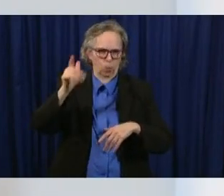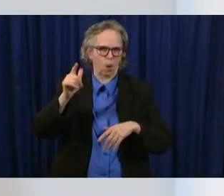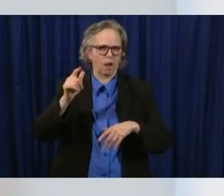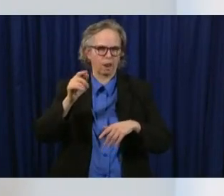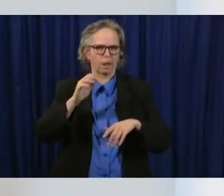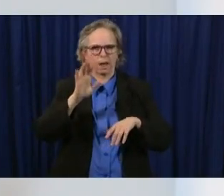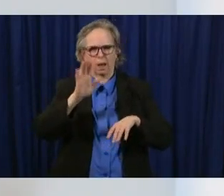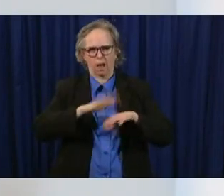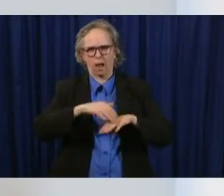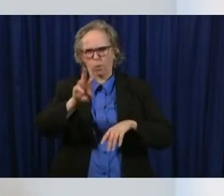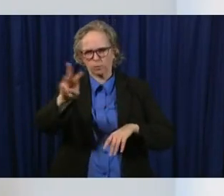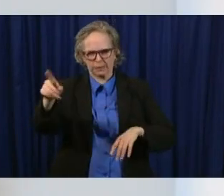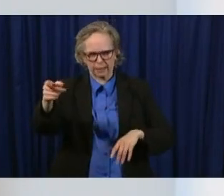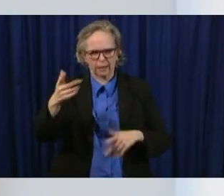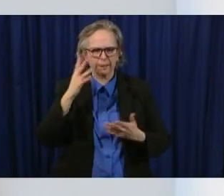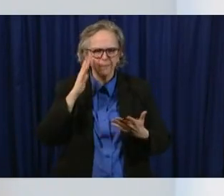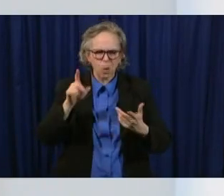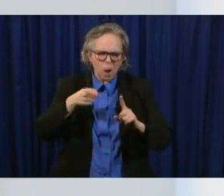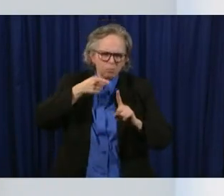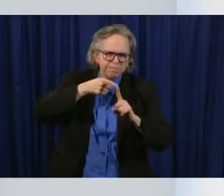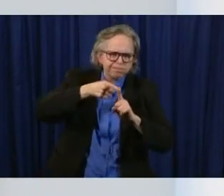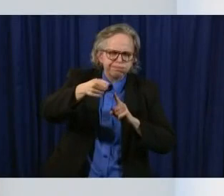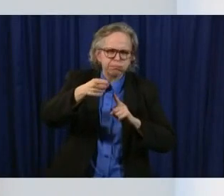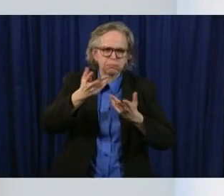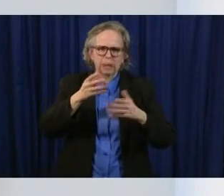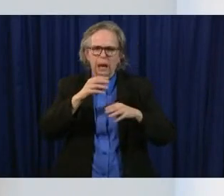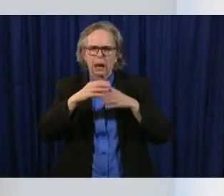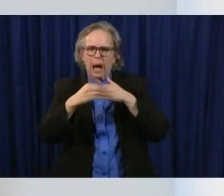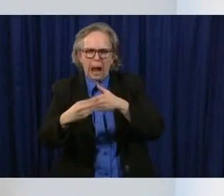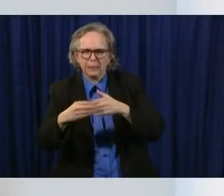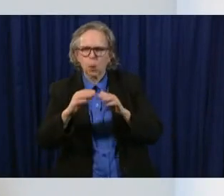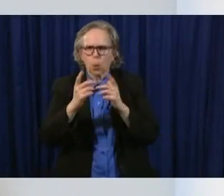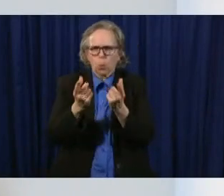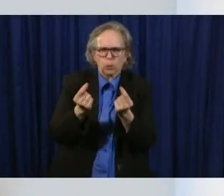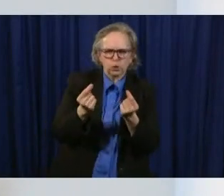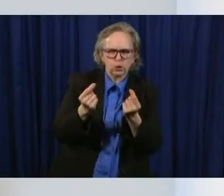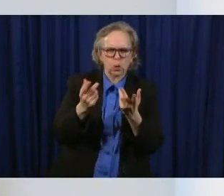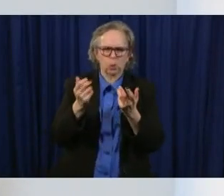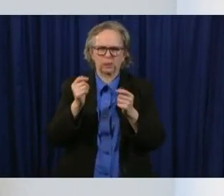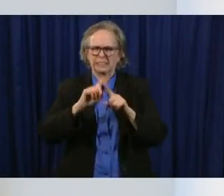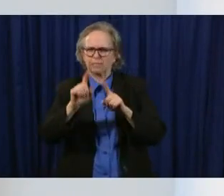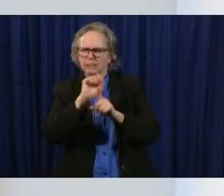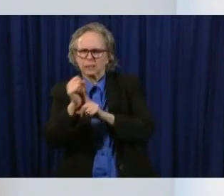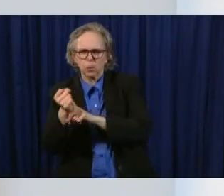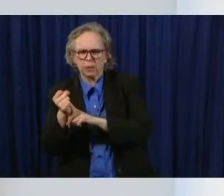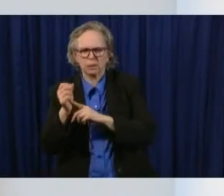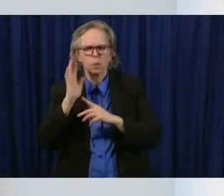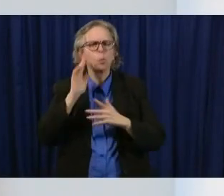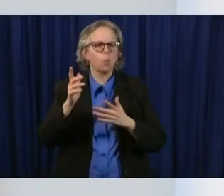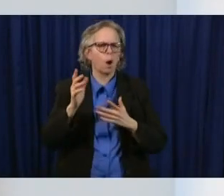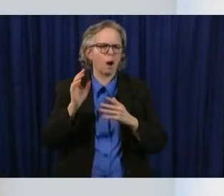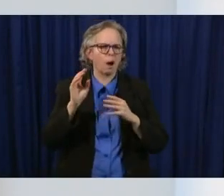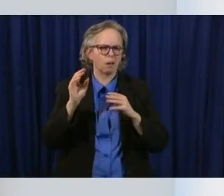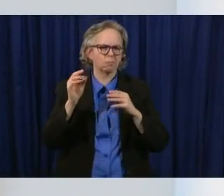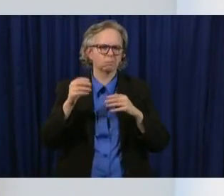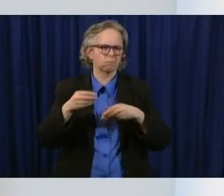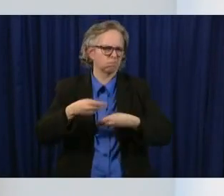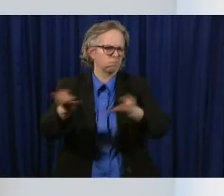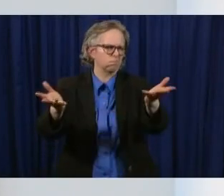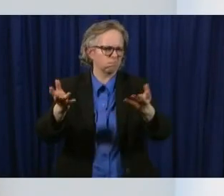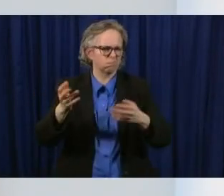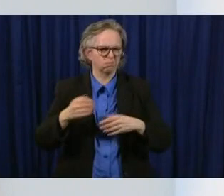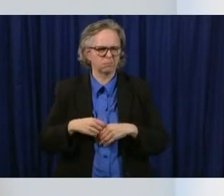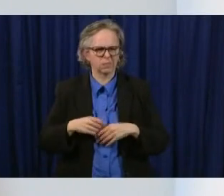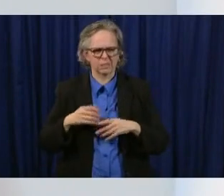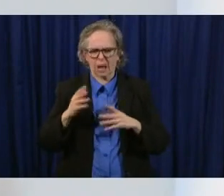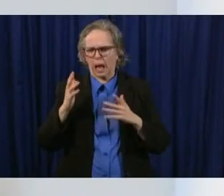specific guidance on these kinds of things in the coming days which we hope will clarify these these things in the minds of